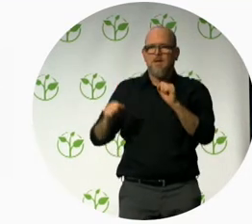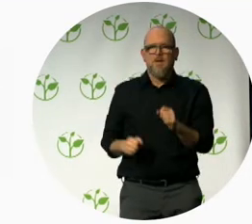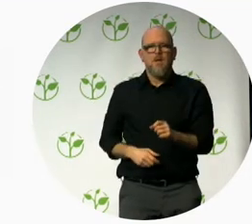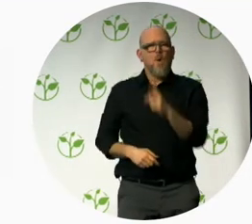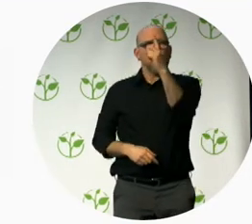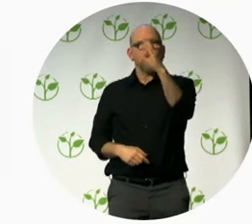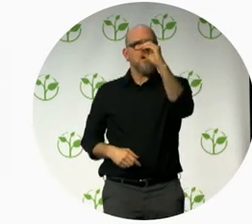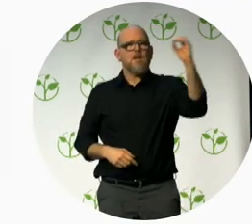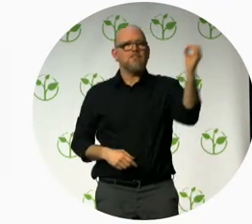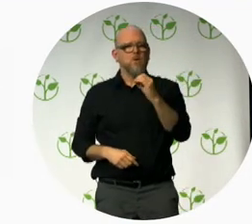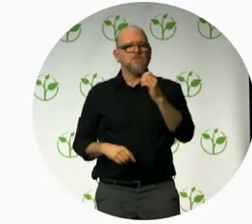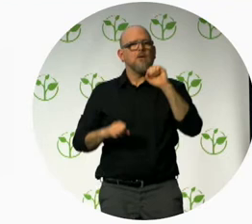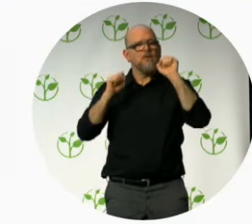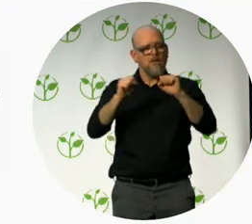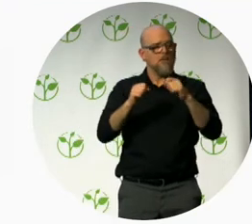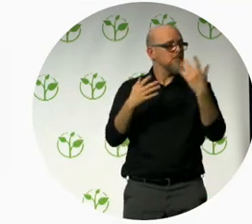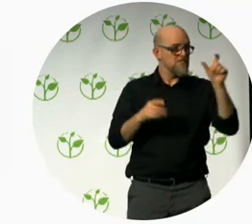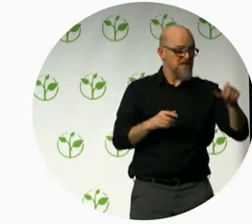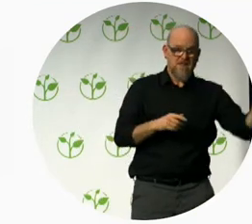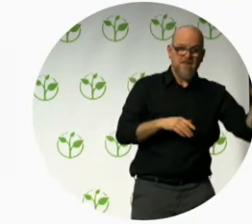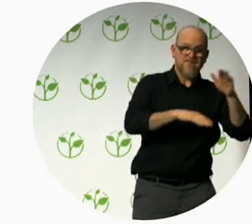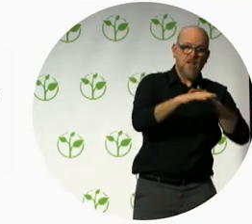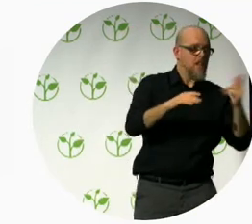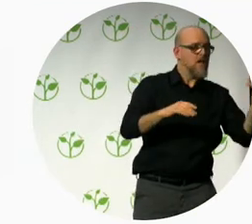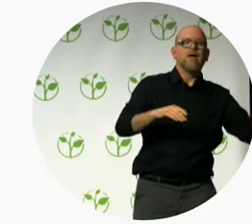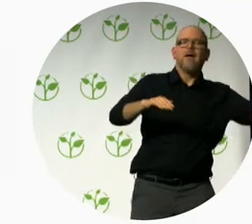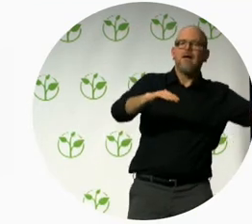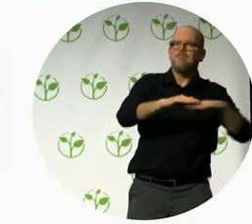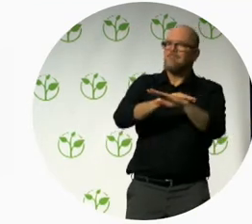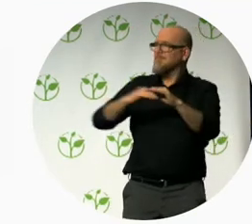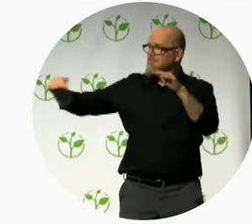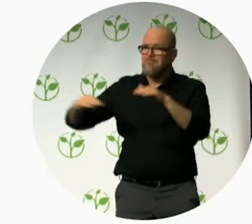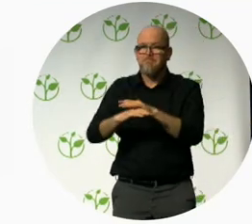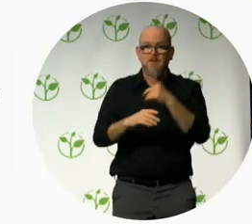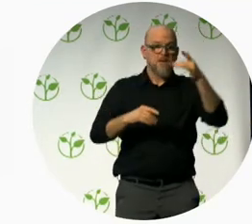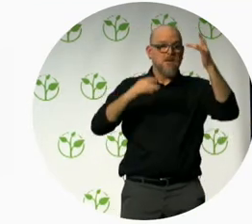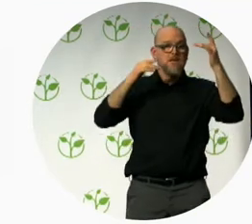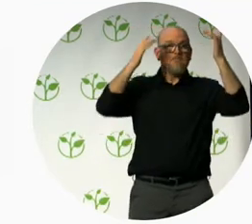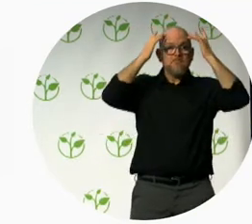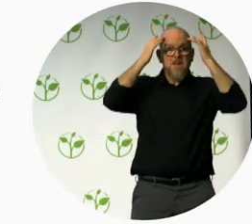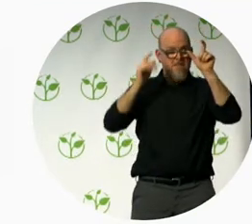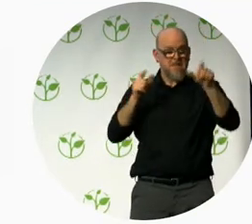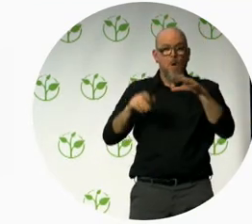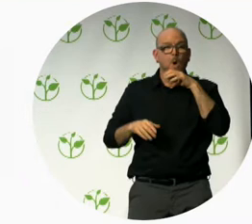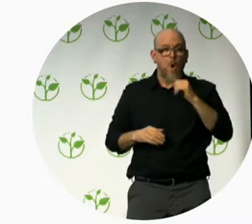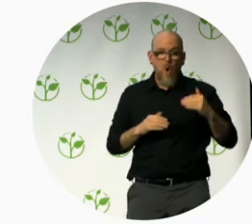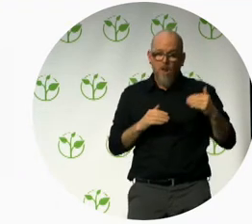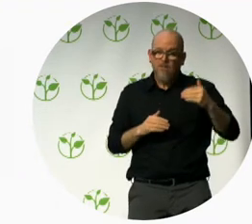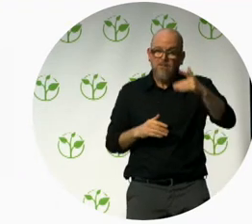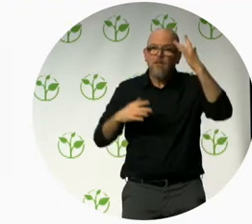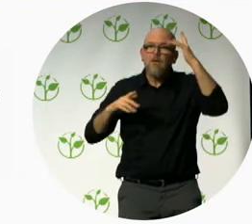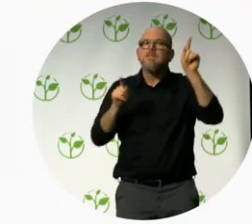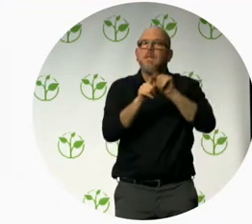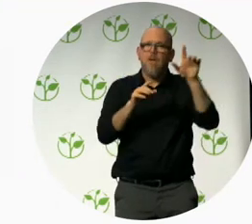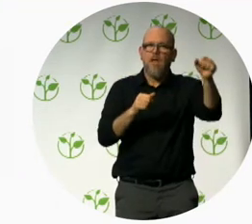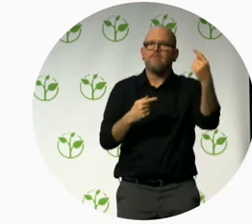clients, that means including people with disabilities and the elderly. We found that implement accessibility